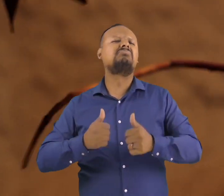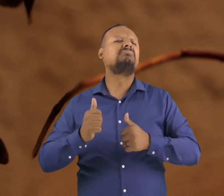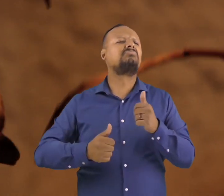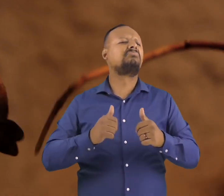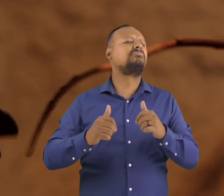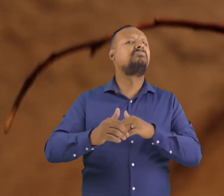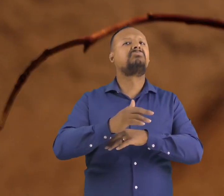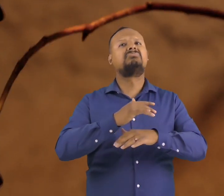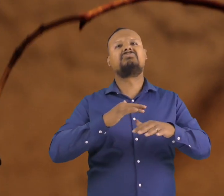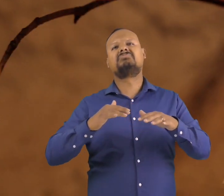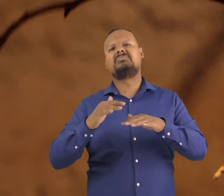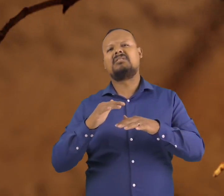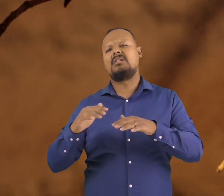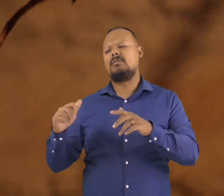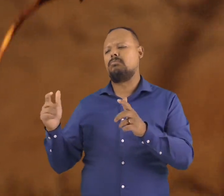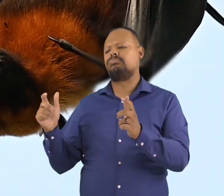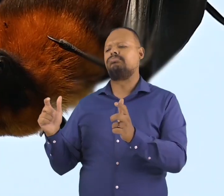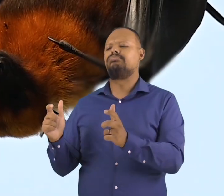and activity.